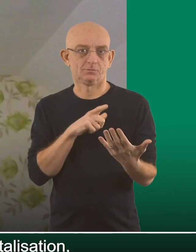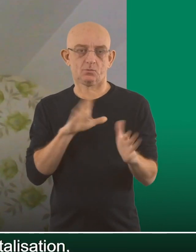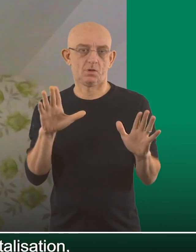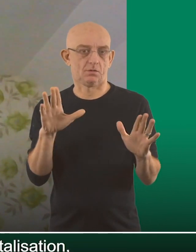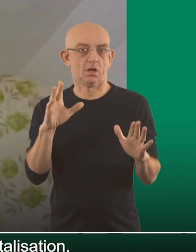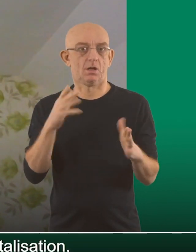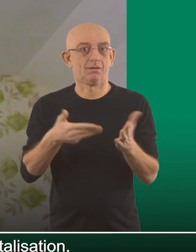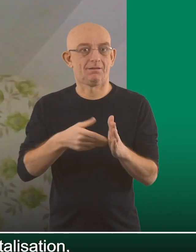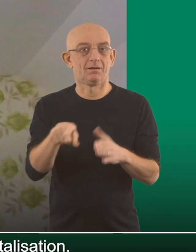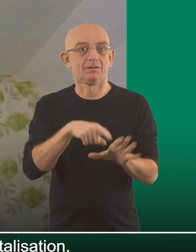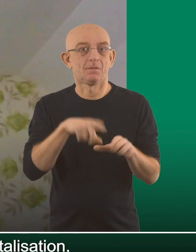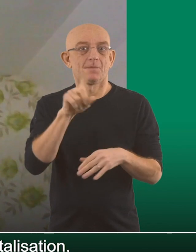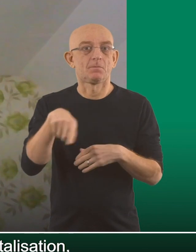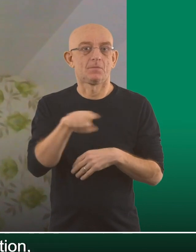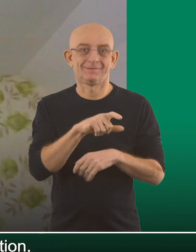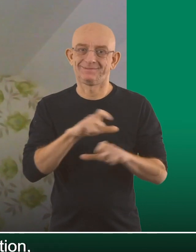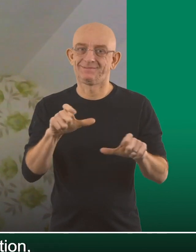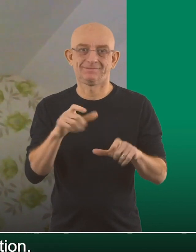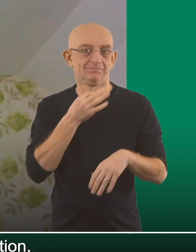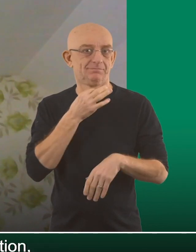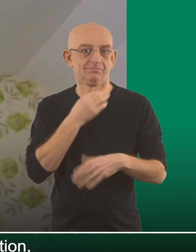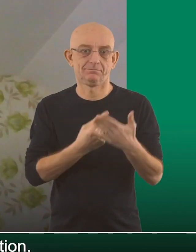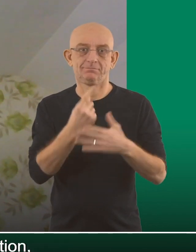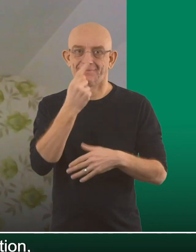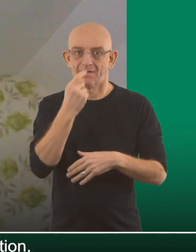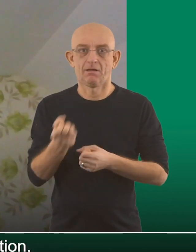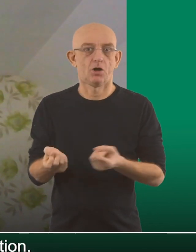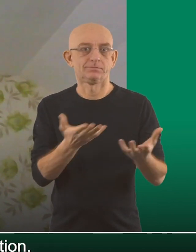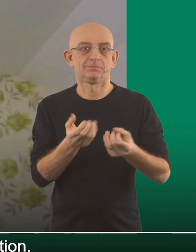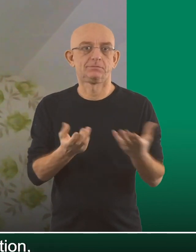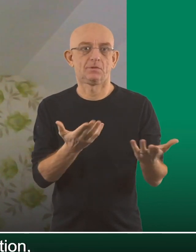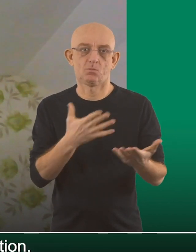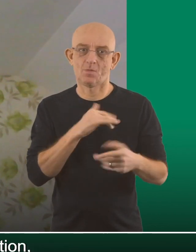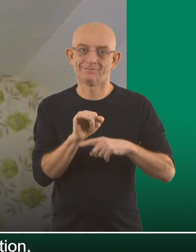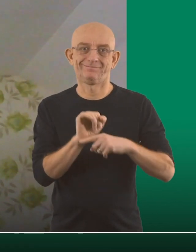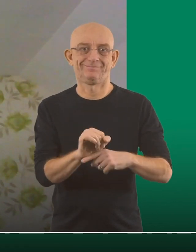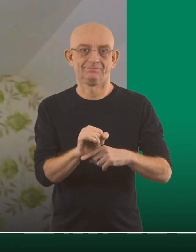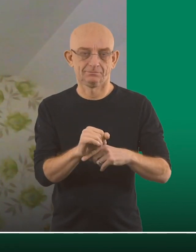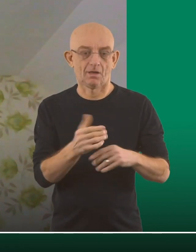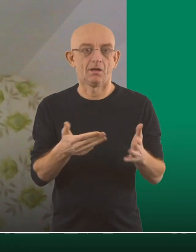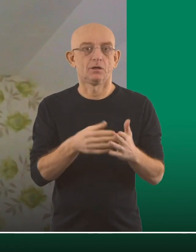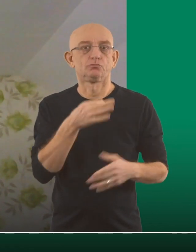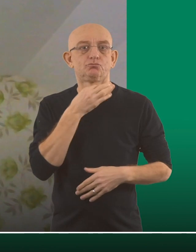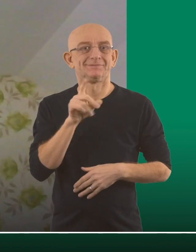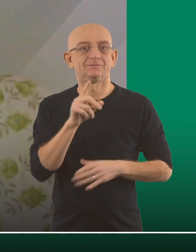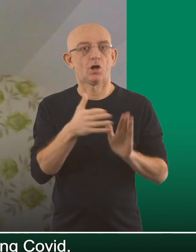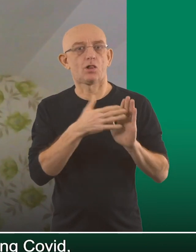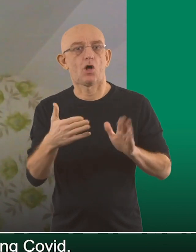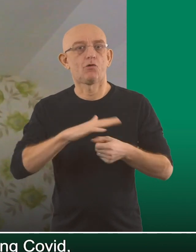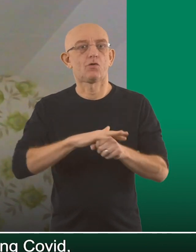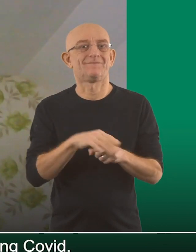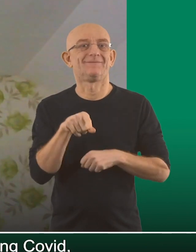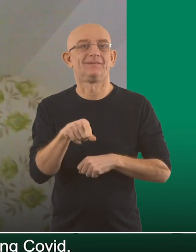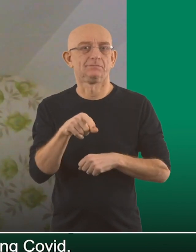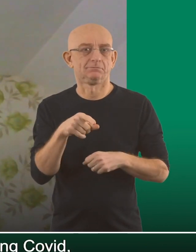appreciable risk of hospitalisation. Even in younger people, there's still a risk of hospitalisation. We want to avoid that. Risk of long COVID.